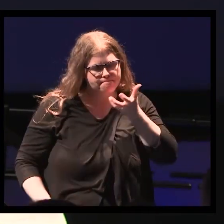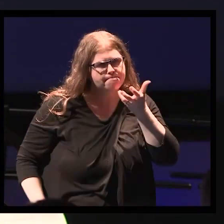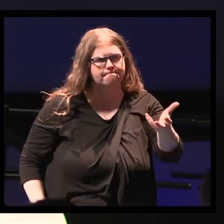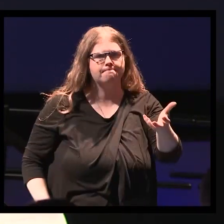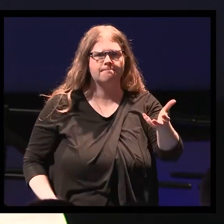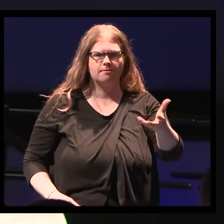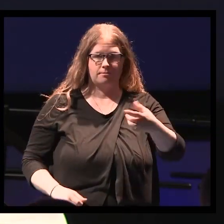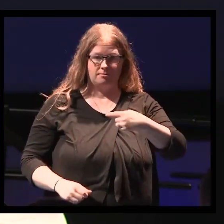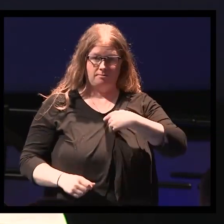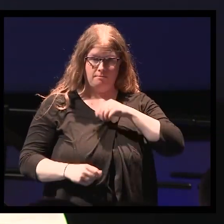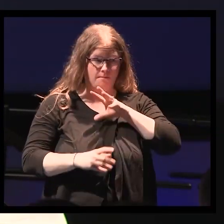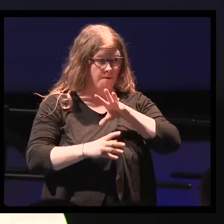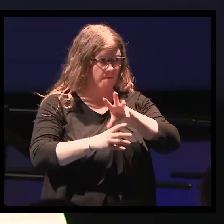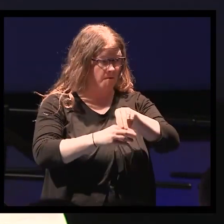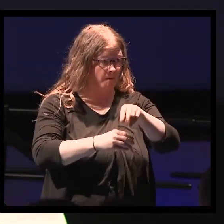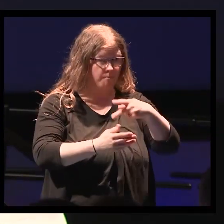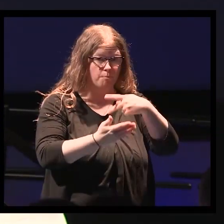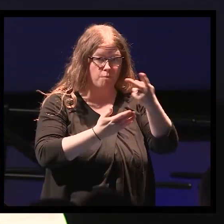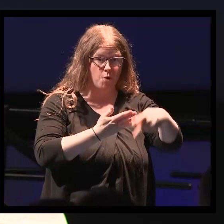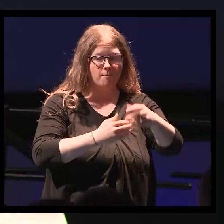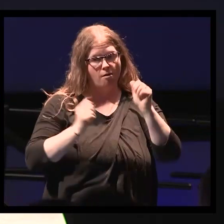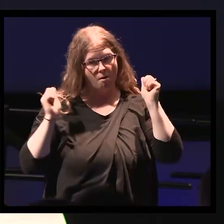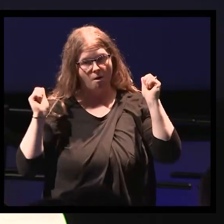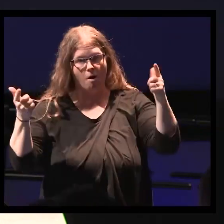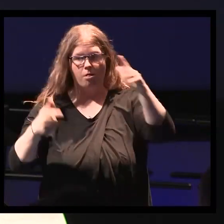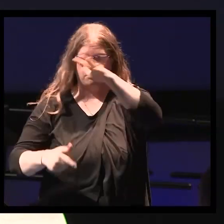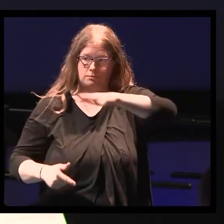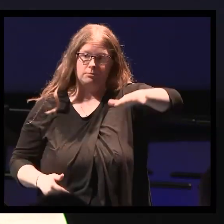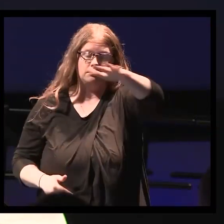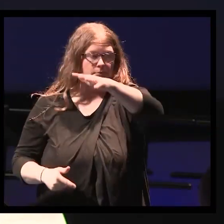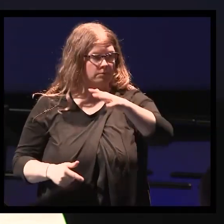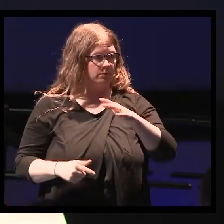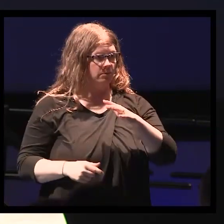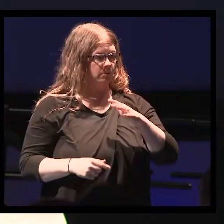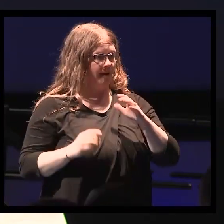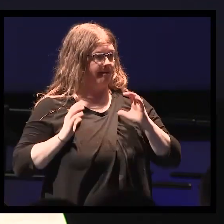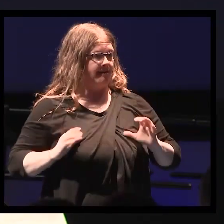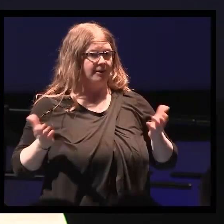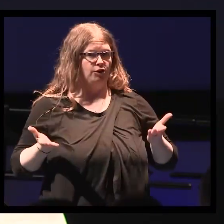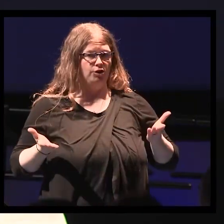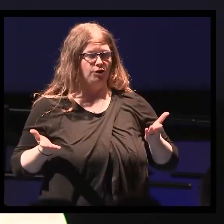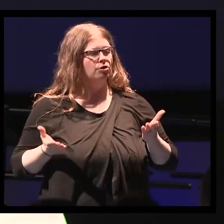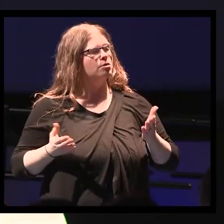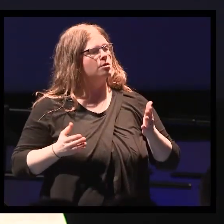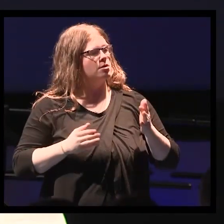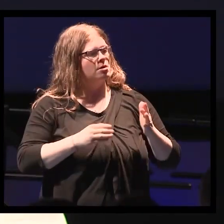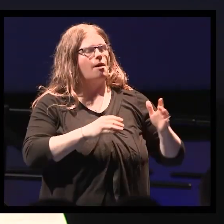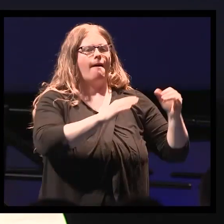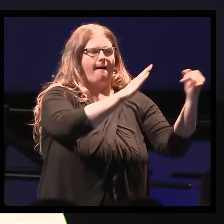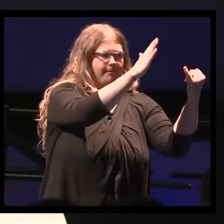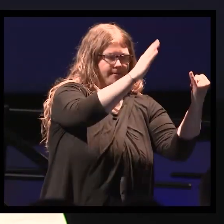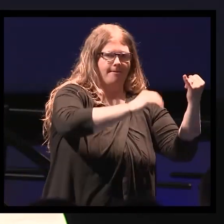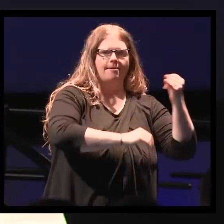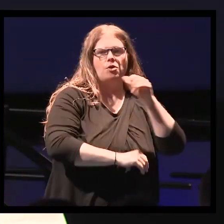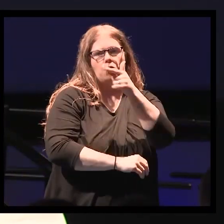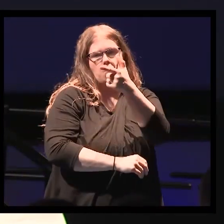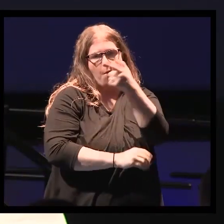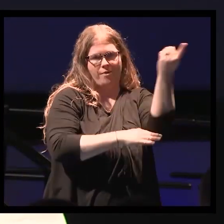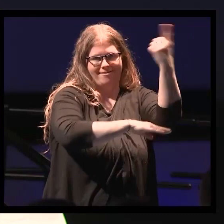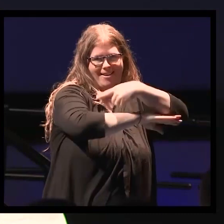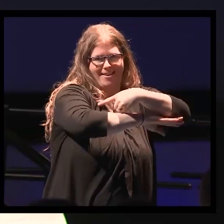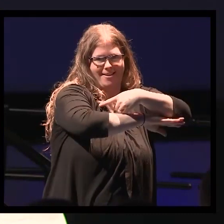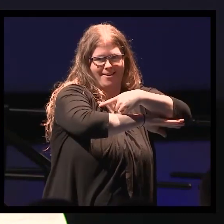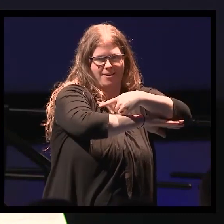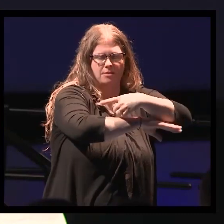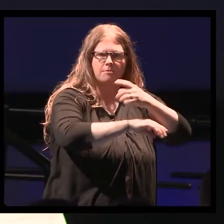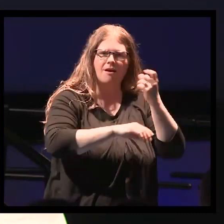part of this program, the clients had agreed to sequester for up to 21 days in these remote cabins where we were seeing them. But